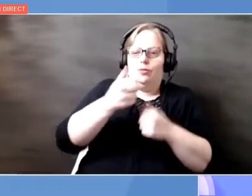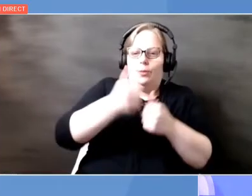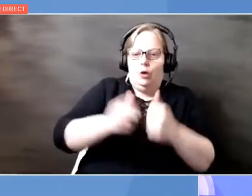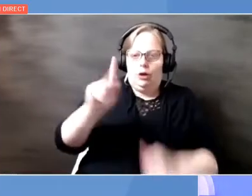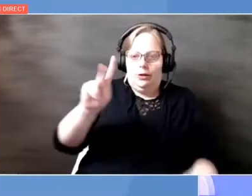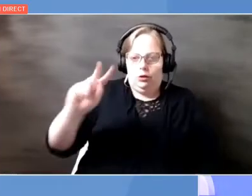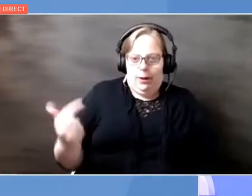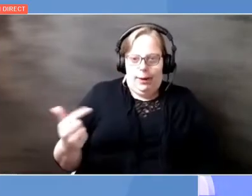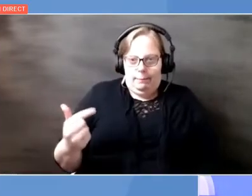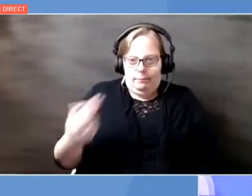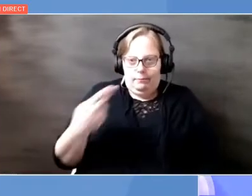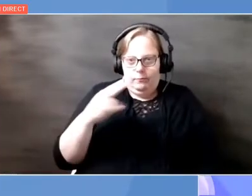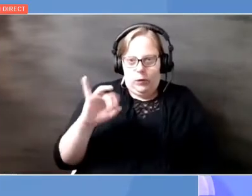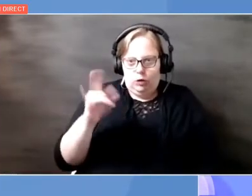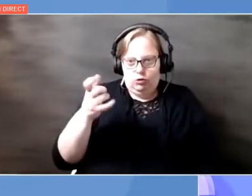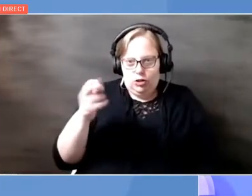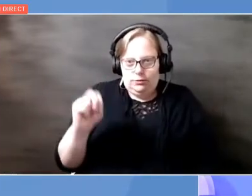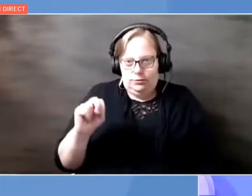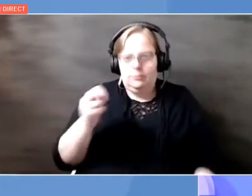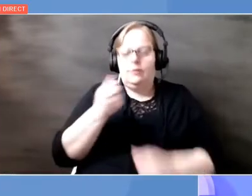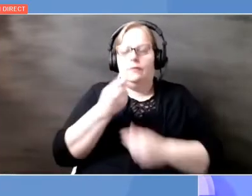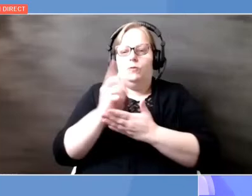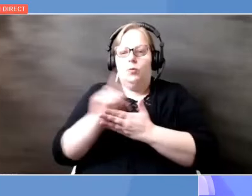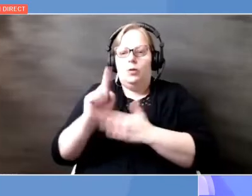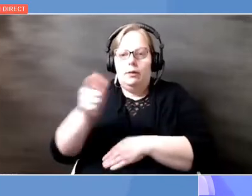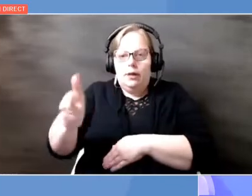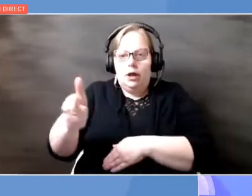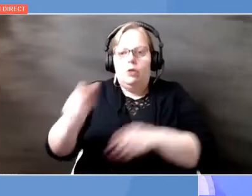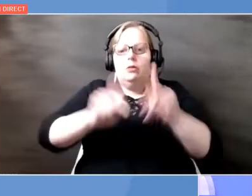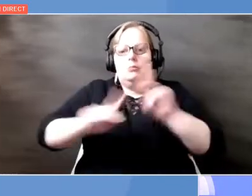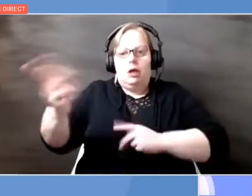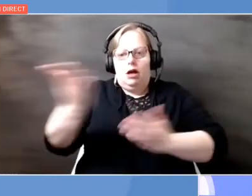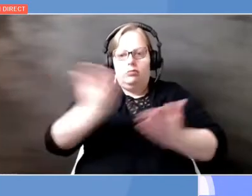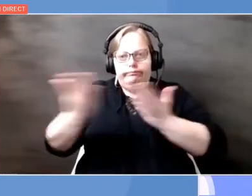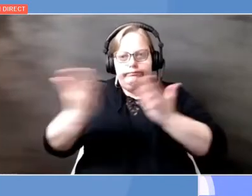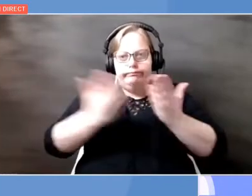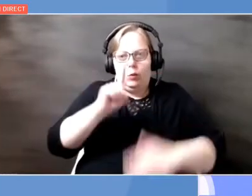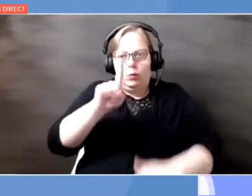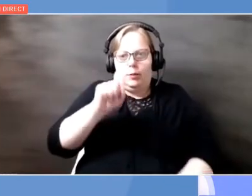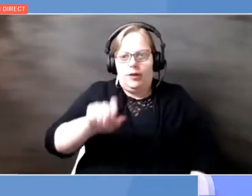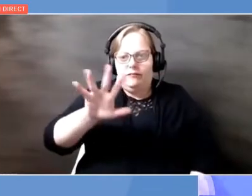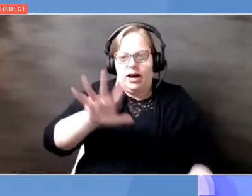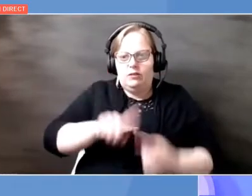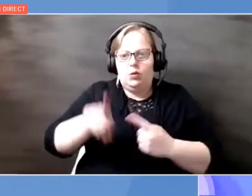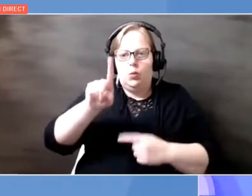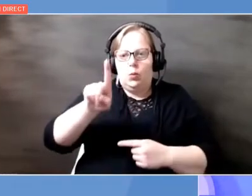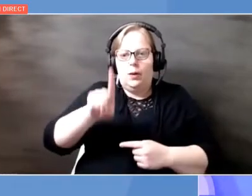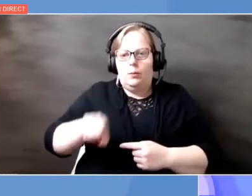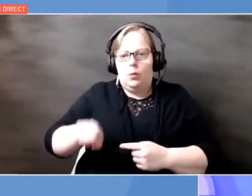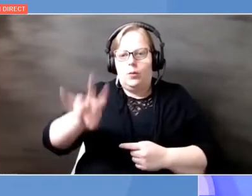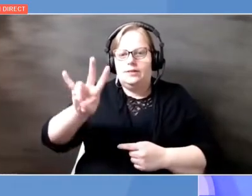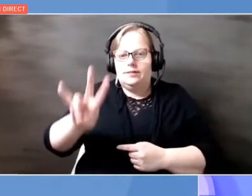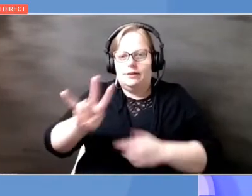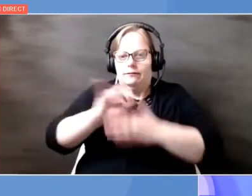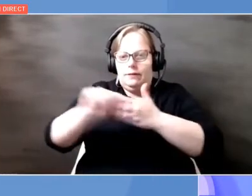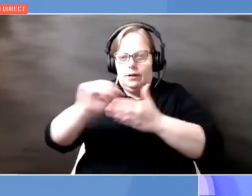A few weeks later, I received some offers of between $1.5 to $1.7 per kilogram,